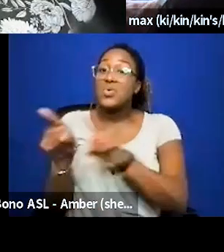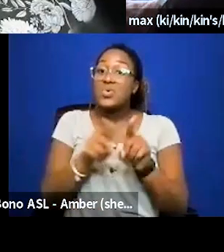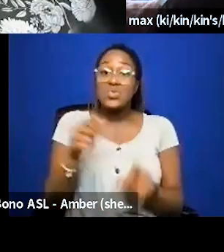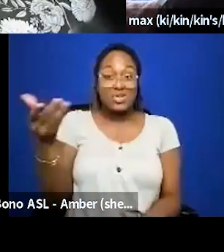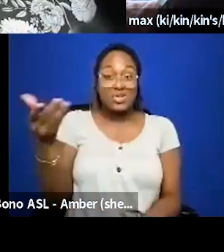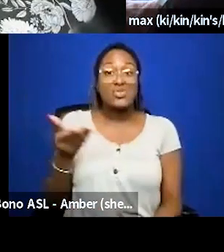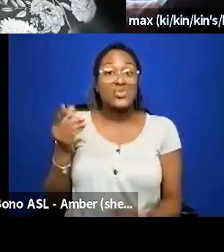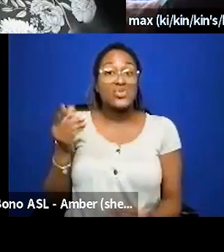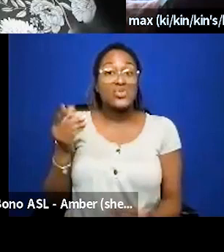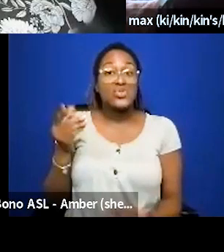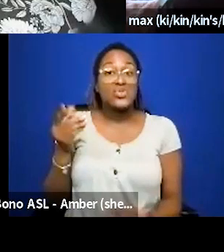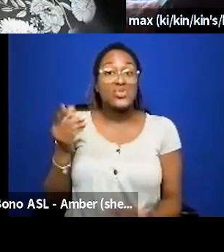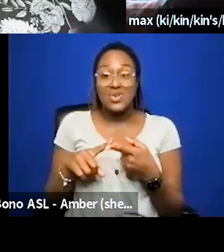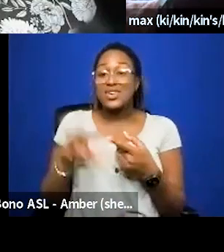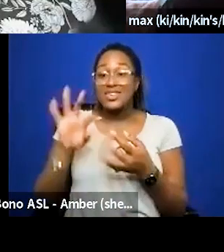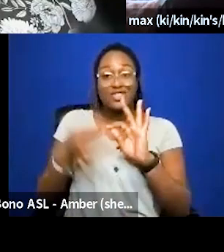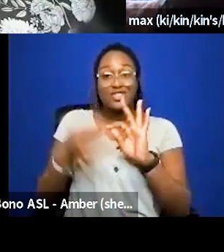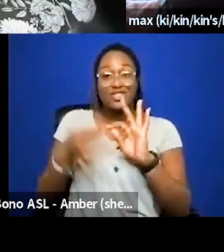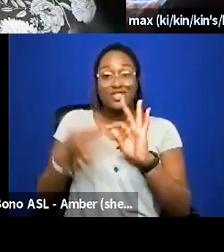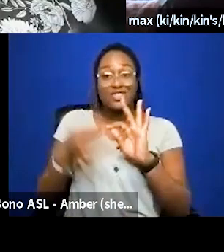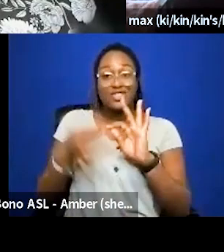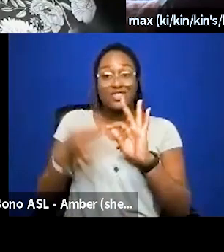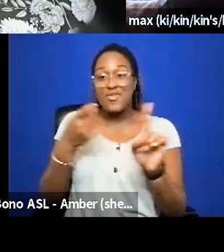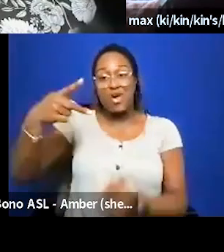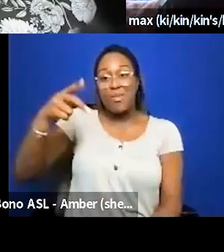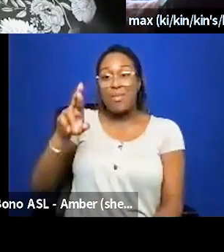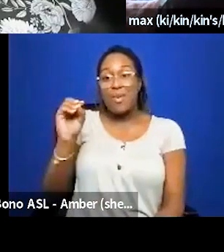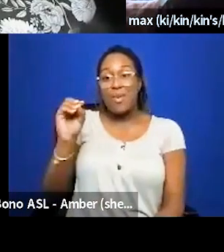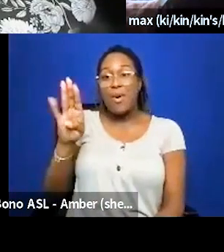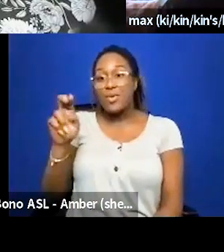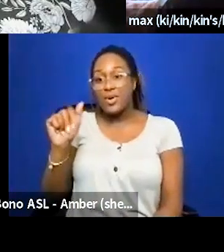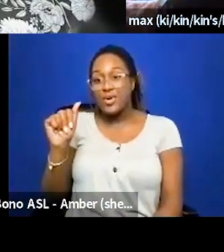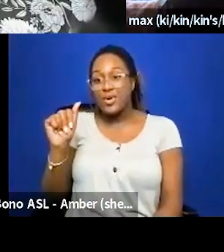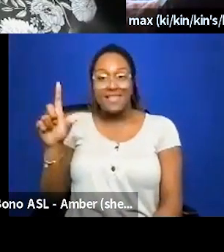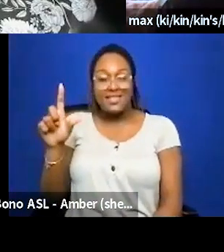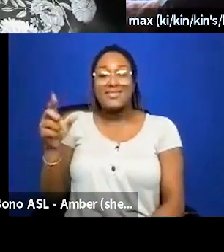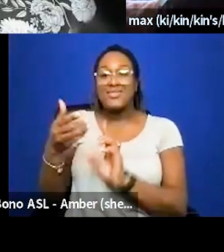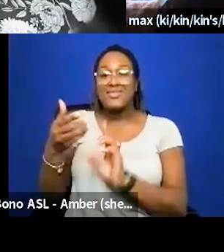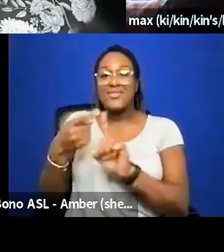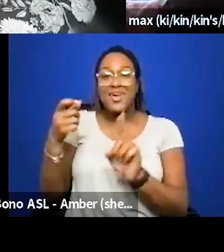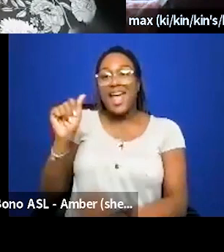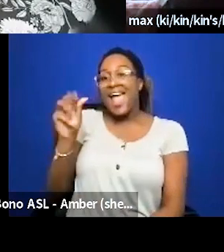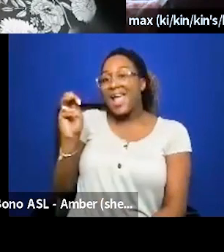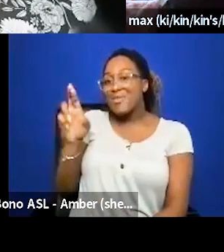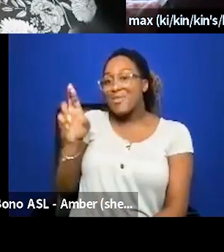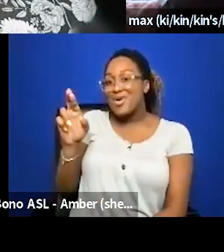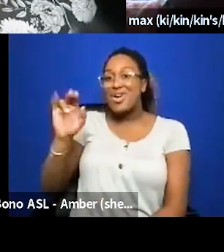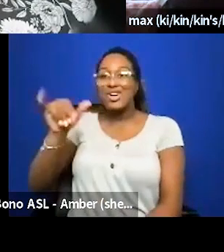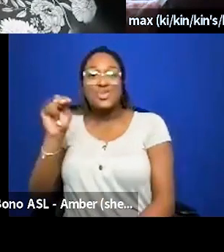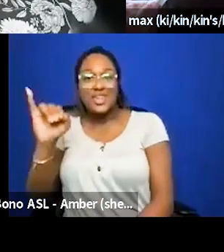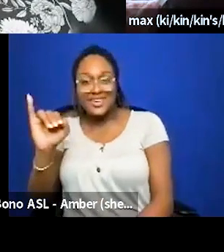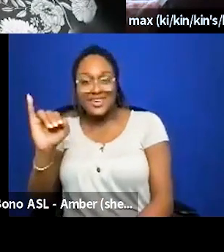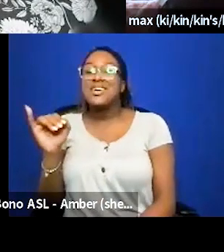to our interpreters today from pro bono asl today we are joined by amber and juni pro bono